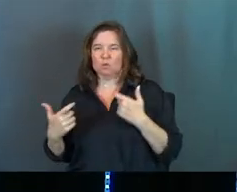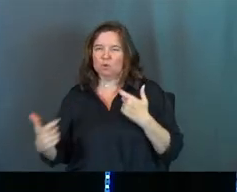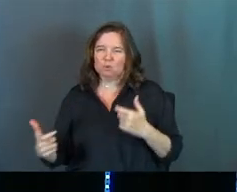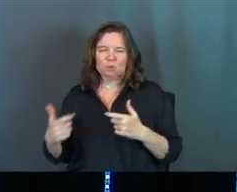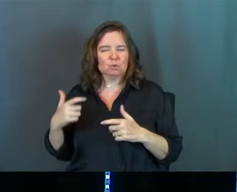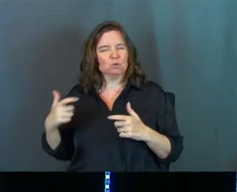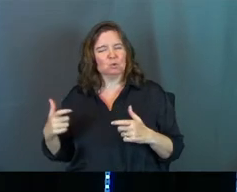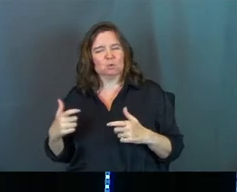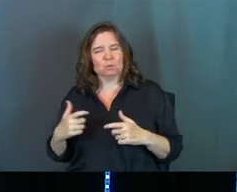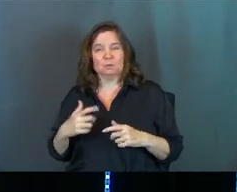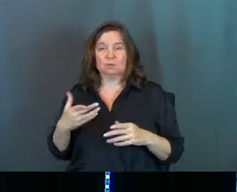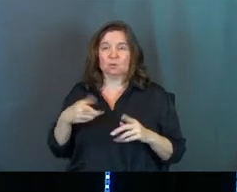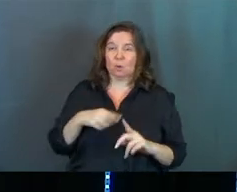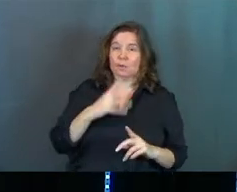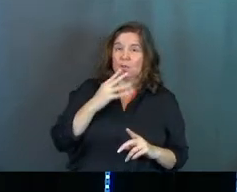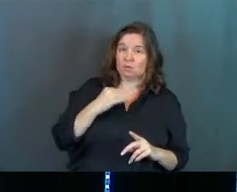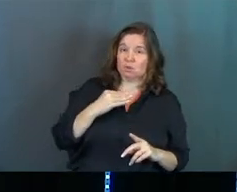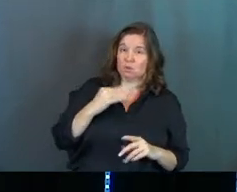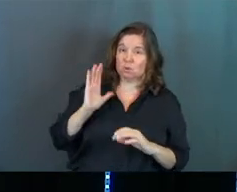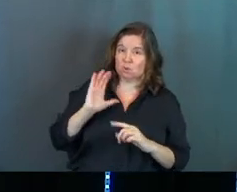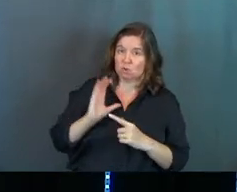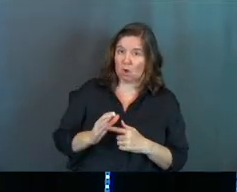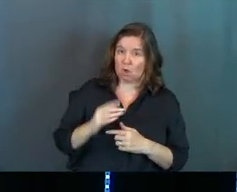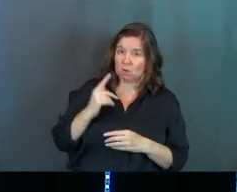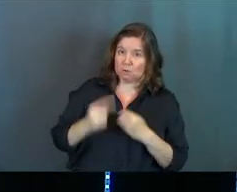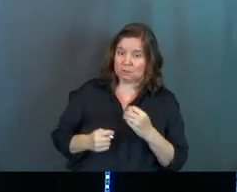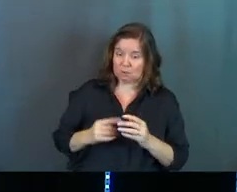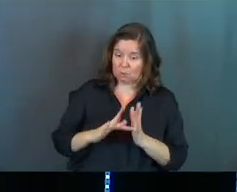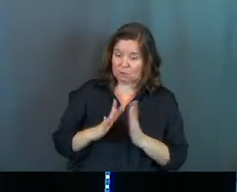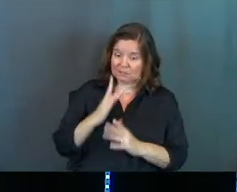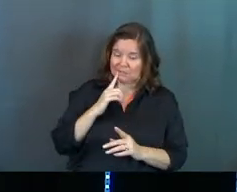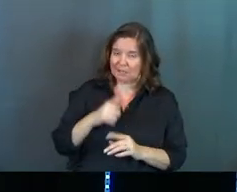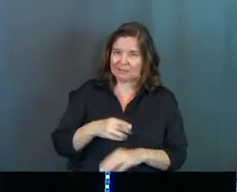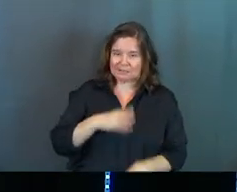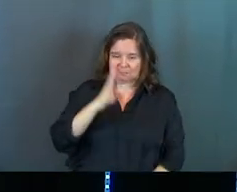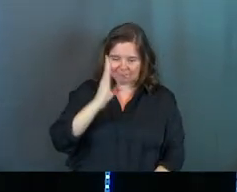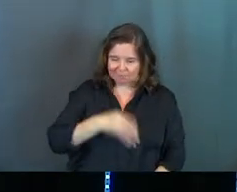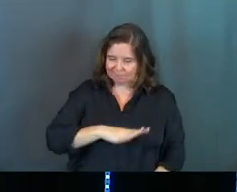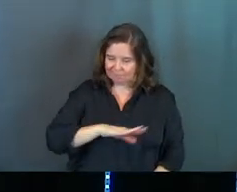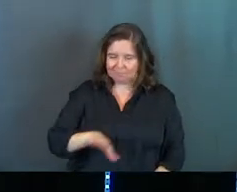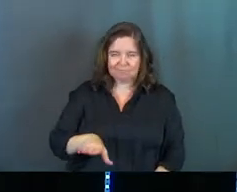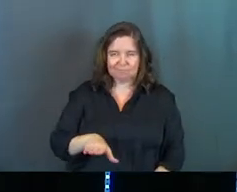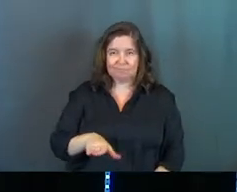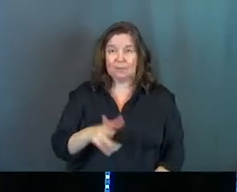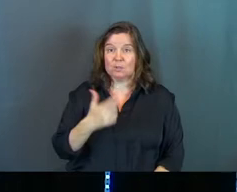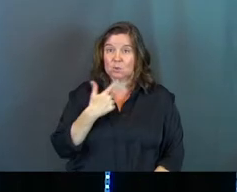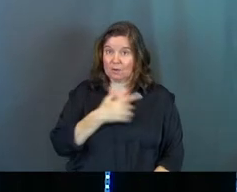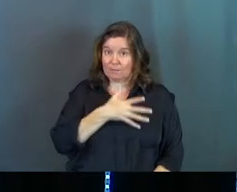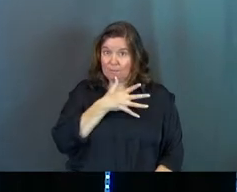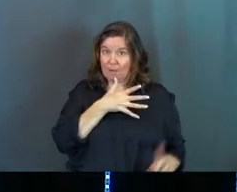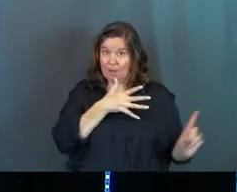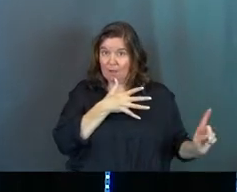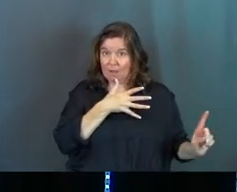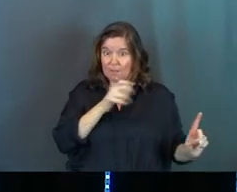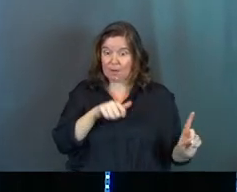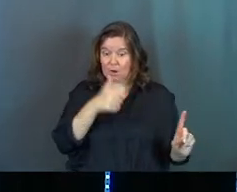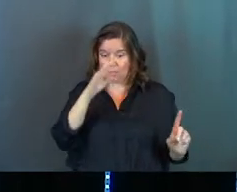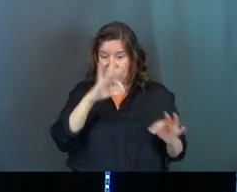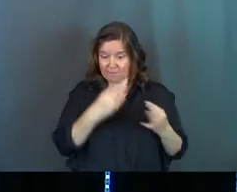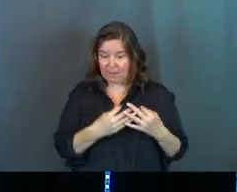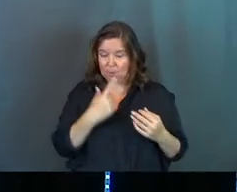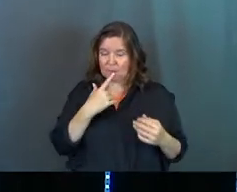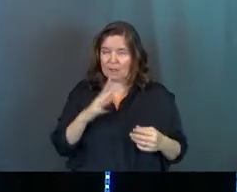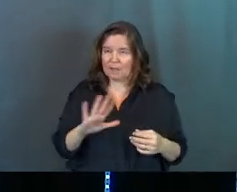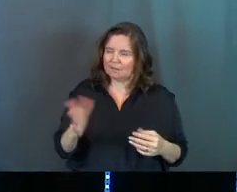Huge, huge in Jewish culture and tradition. What Jesus does right here is he slices right through that. Because you've got mom, you've got other family